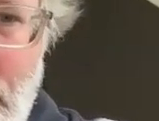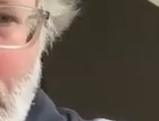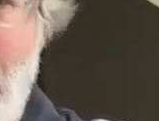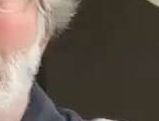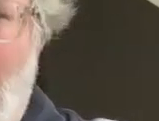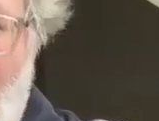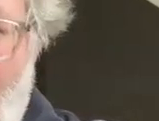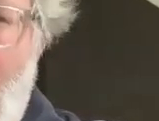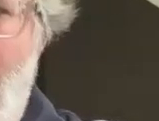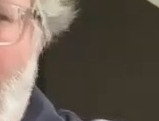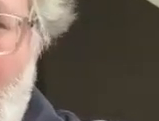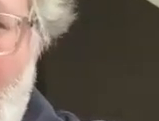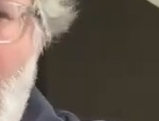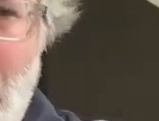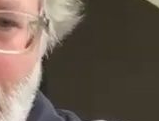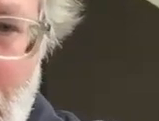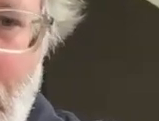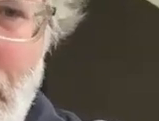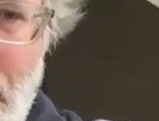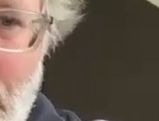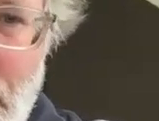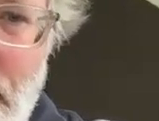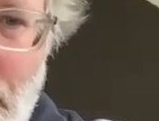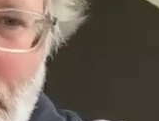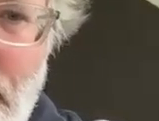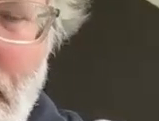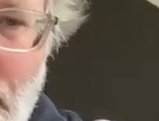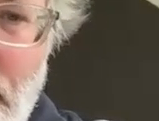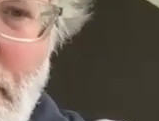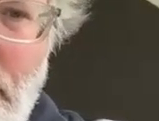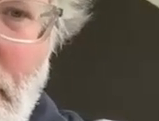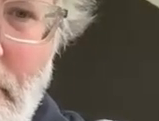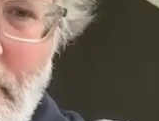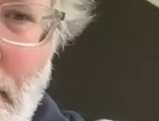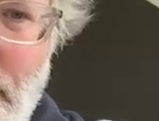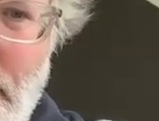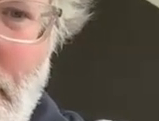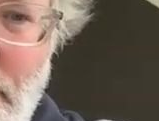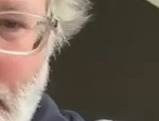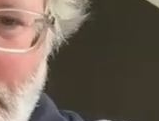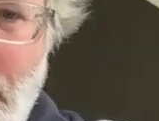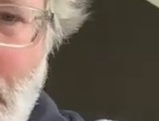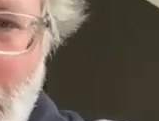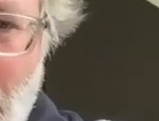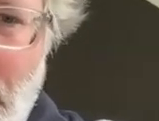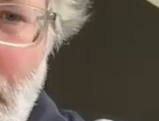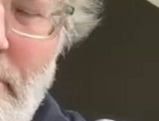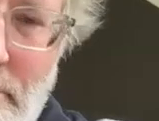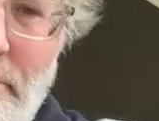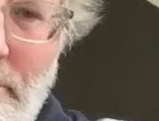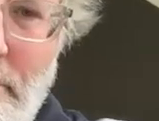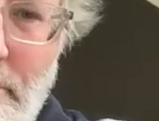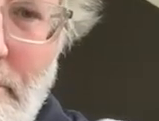interest and that is so powerful and the we know it's powerful because for the last four